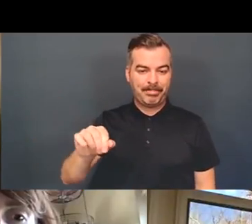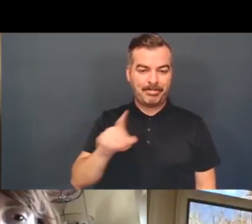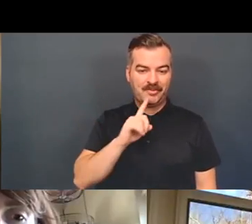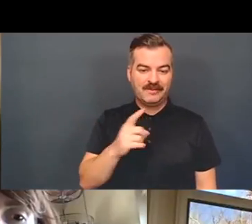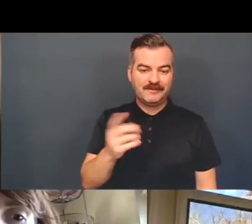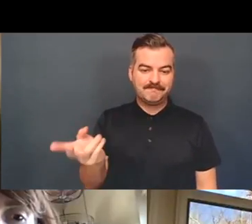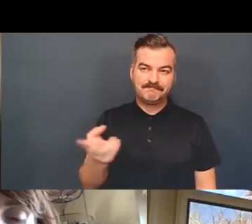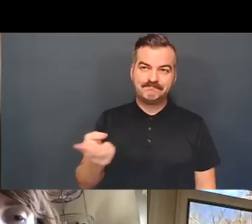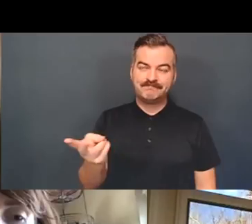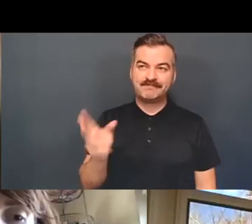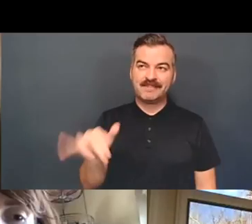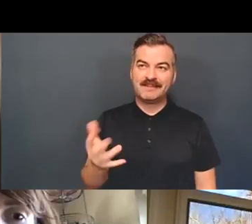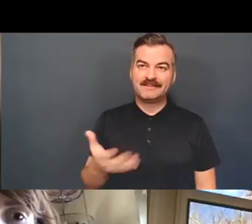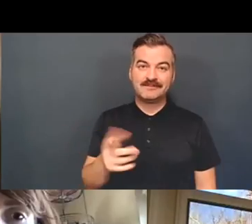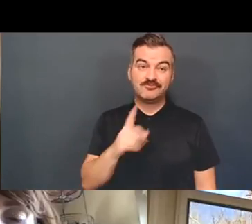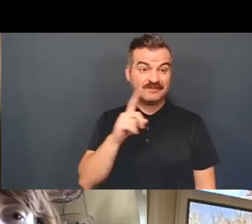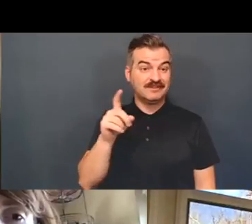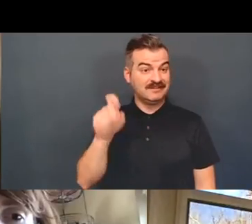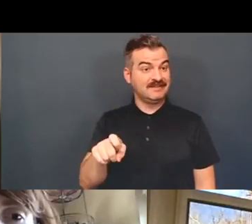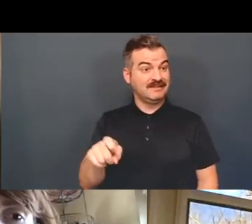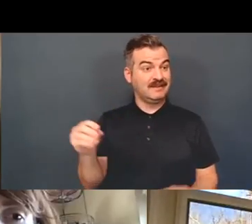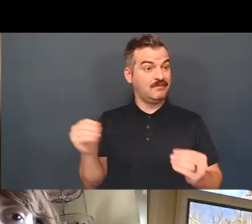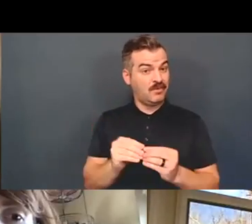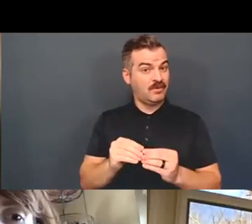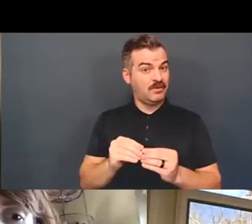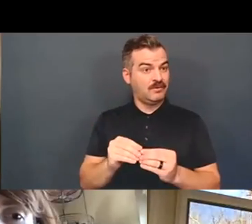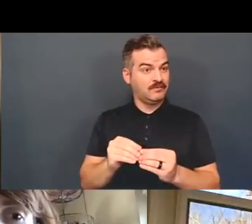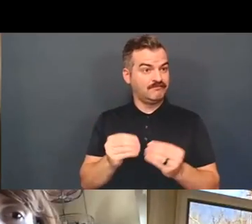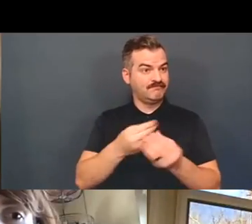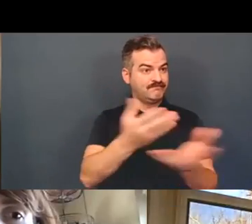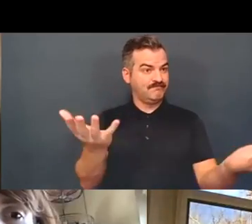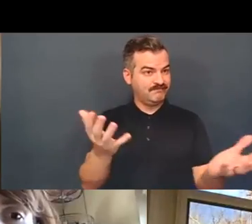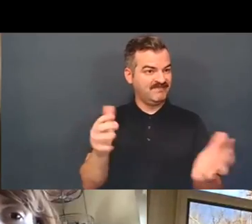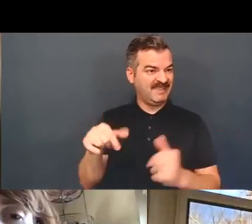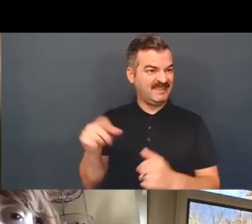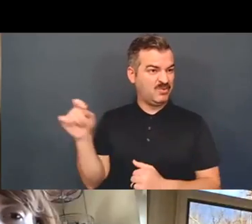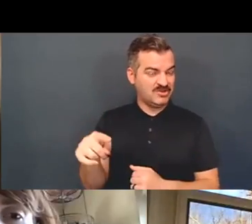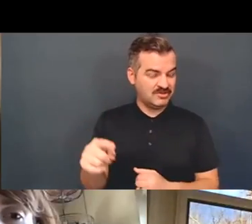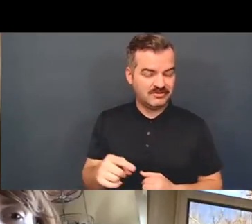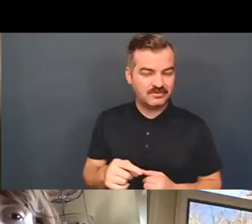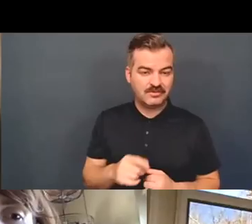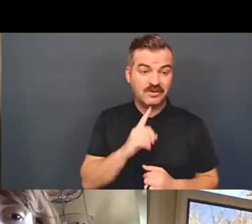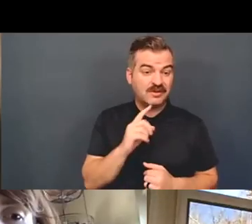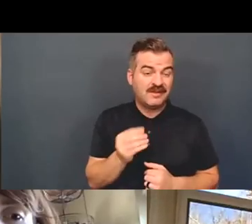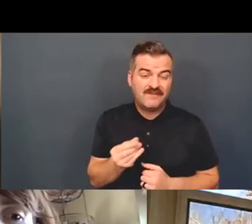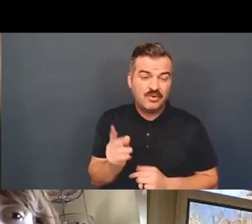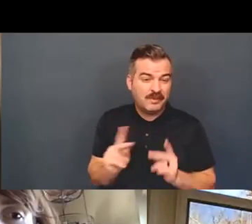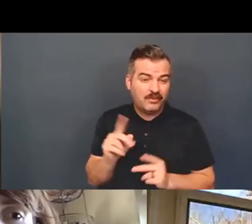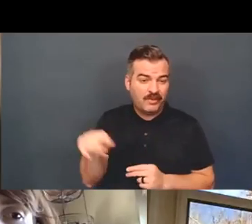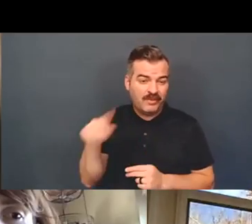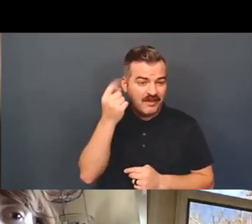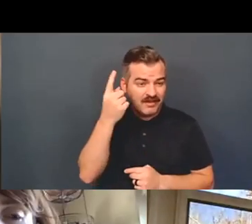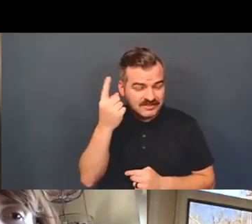questions that need to be brought more to the public attention. So few people know about it, so few people